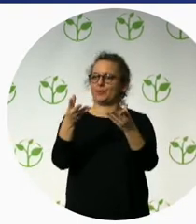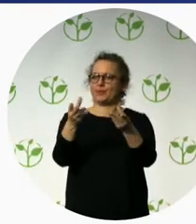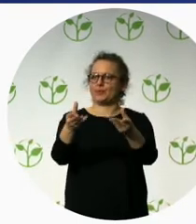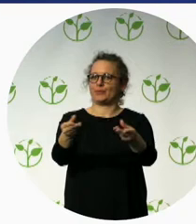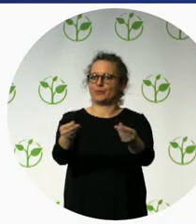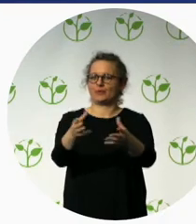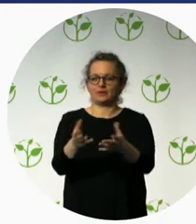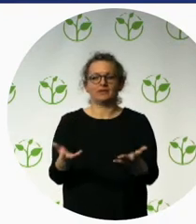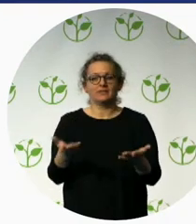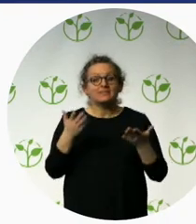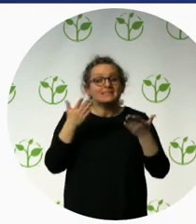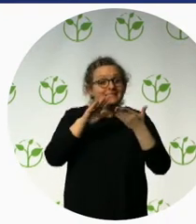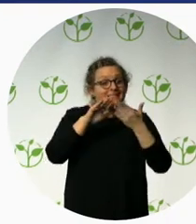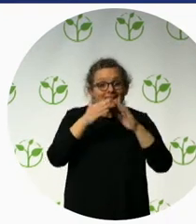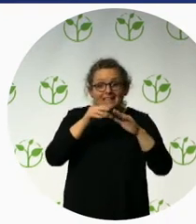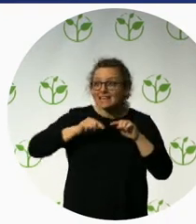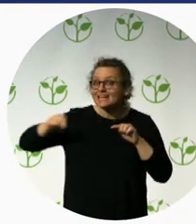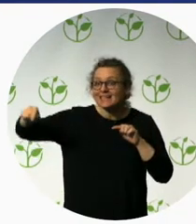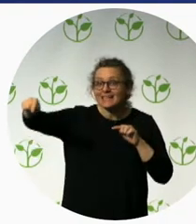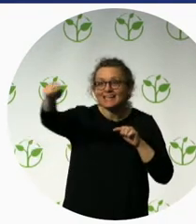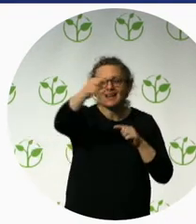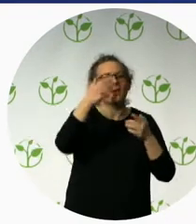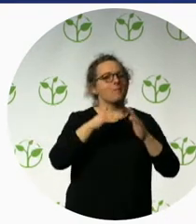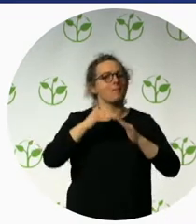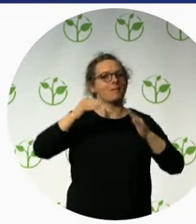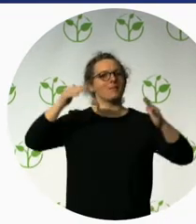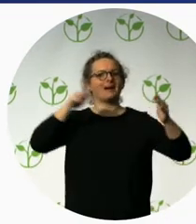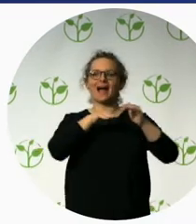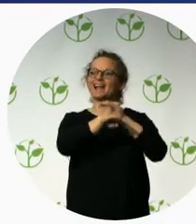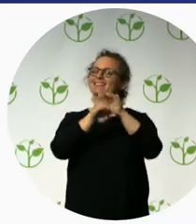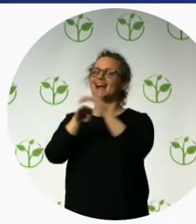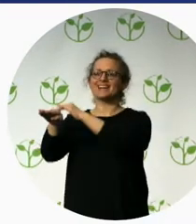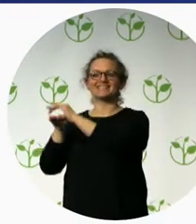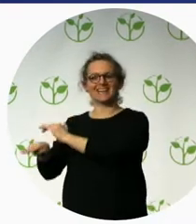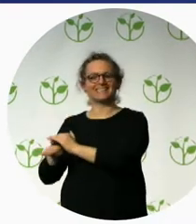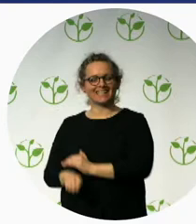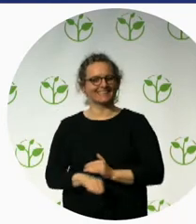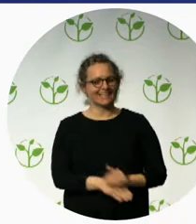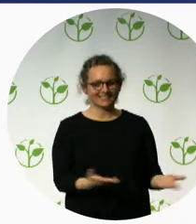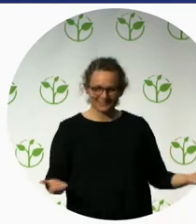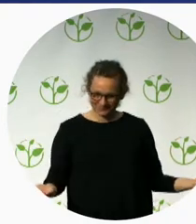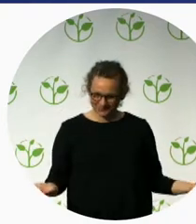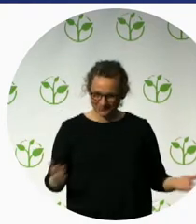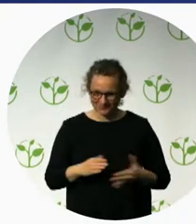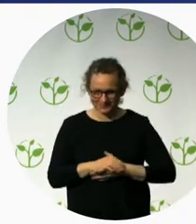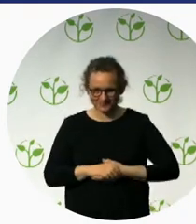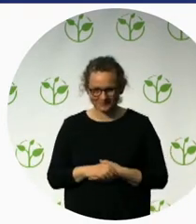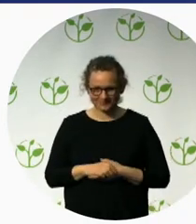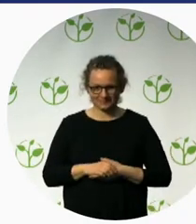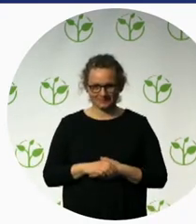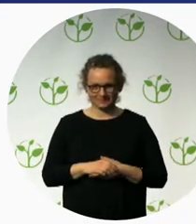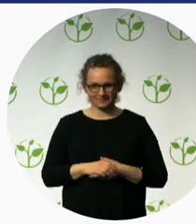So again, a very good practice example. And now we go further afield.